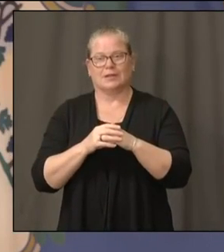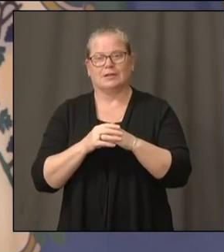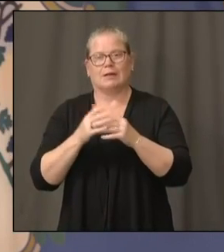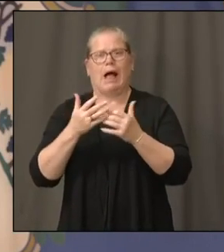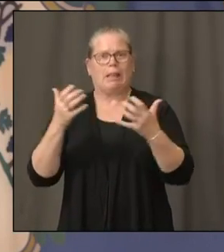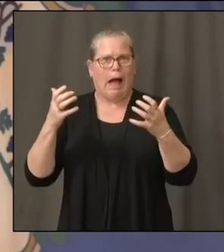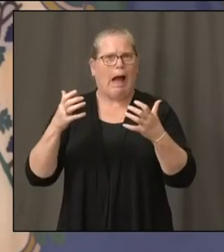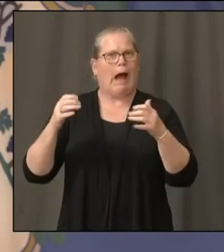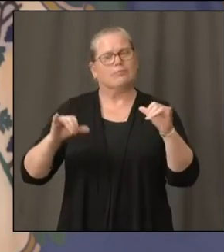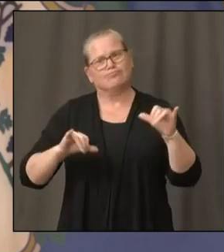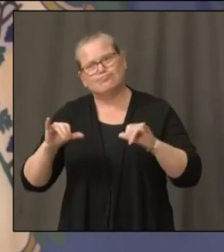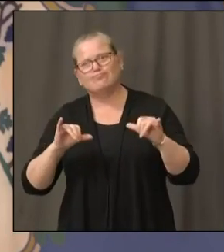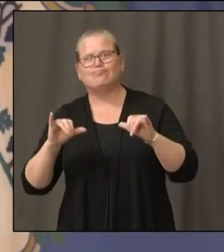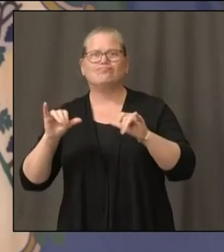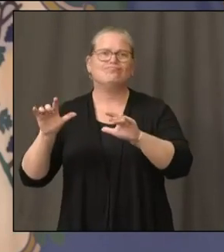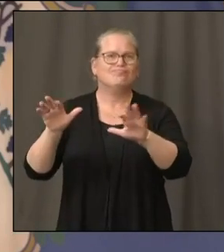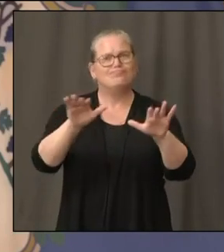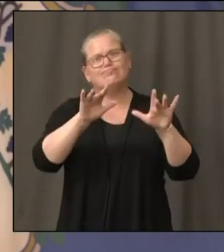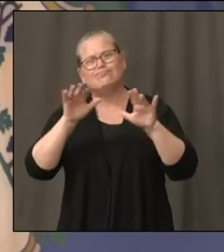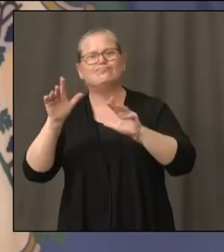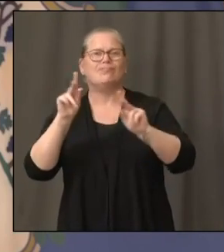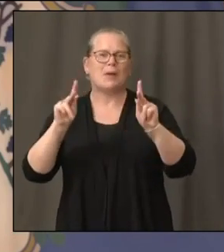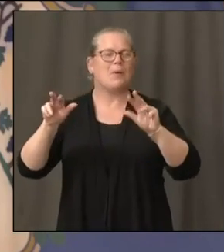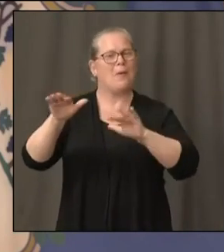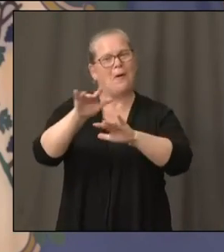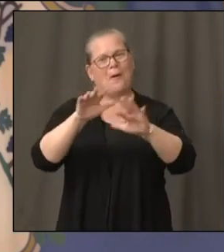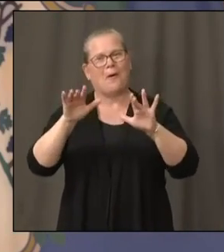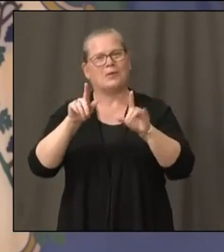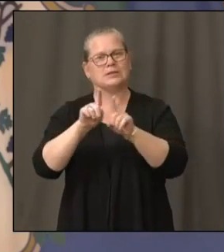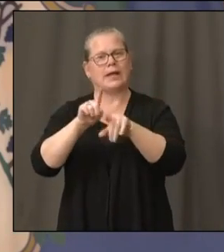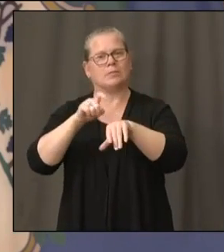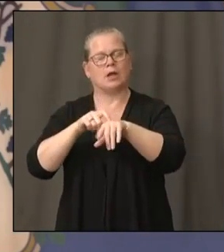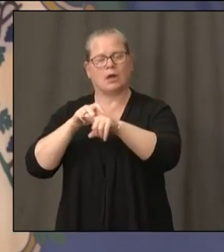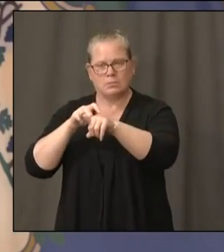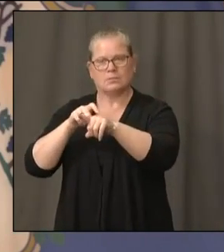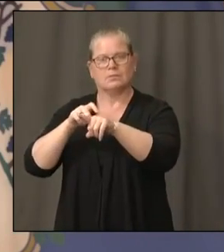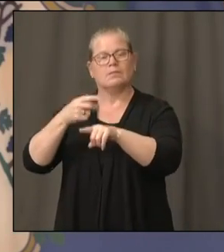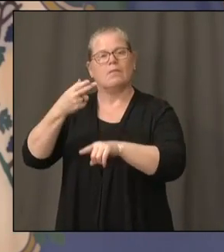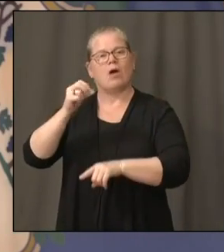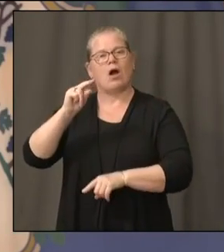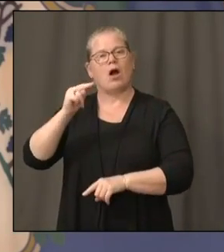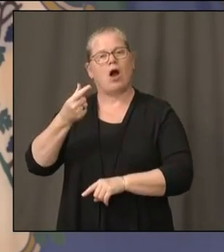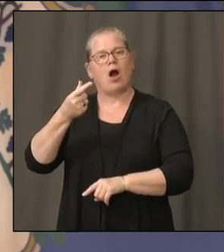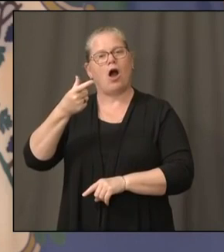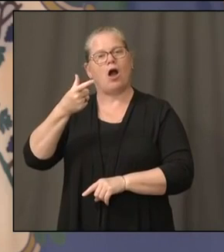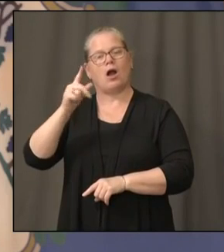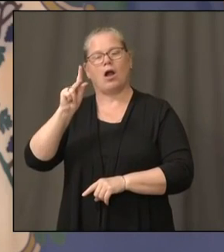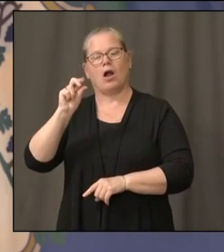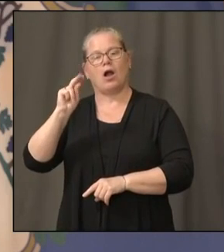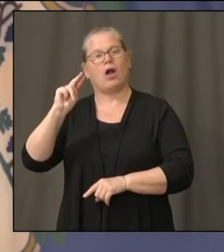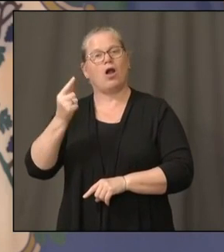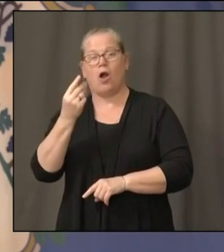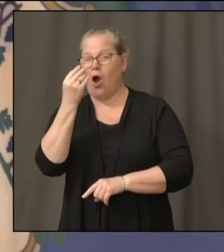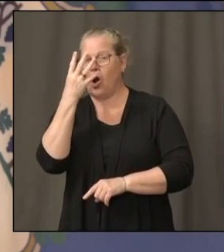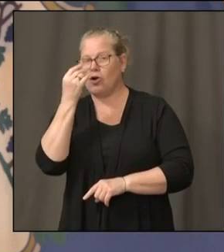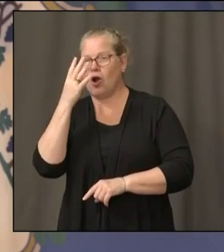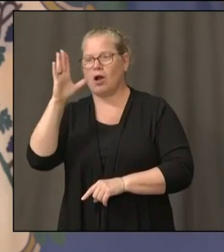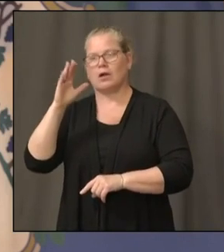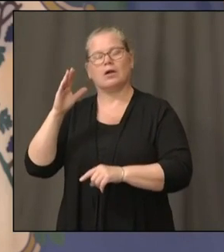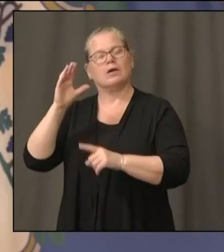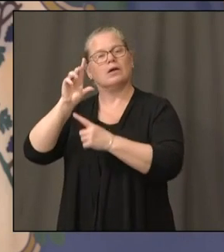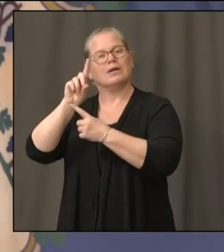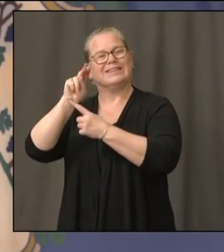Kong Disneyland closed down. So it's a map that's moving back and forth, which we're tracking very carefully.